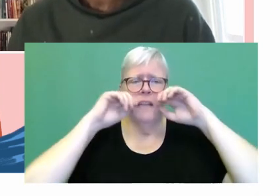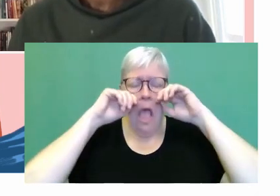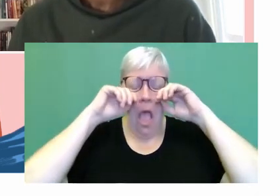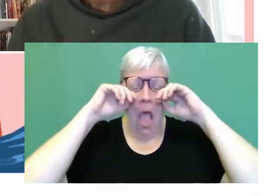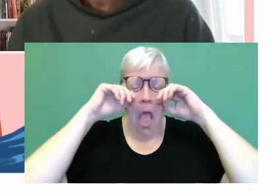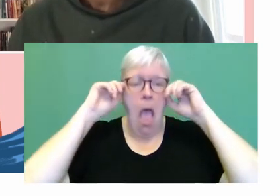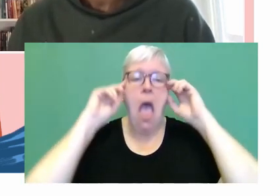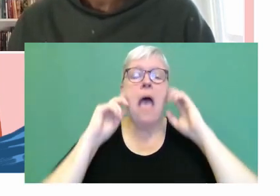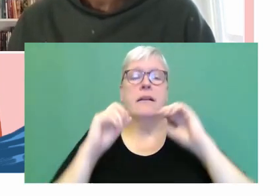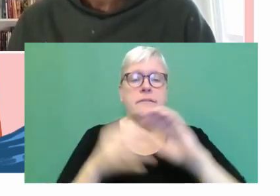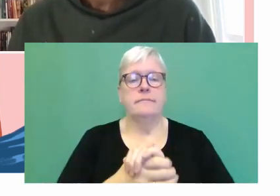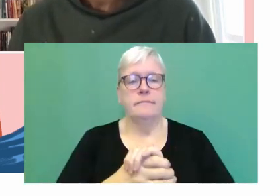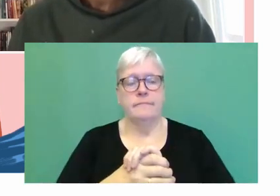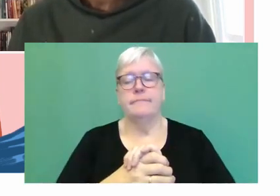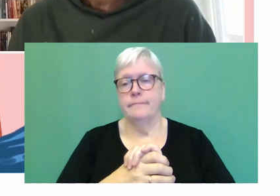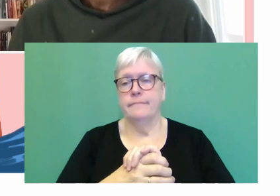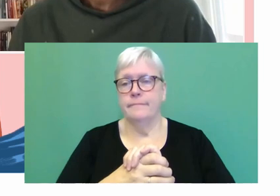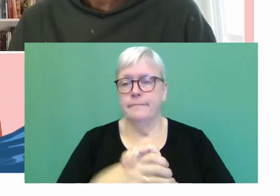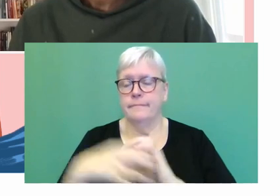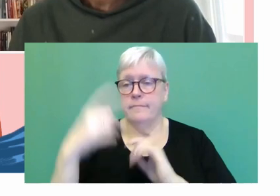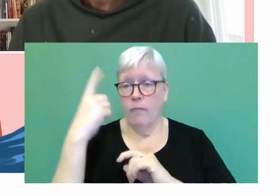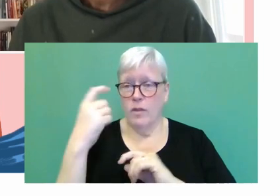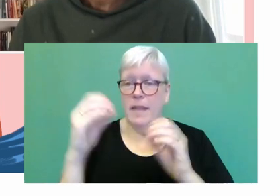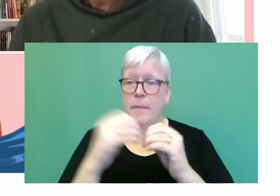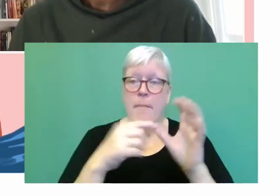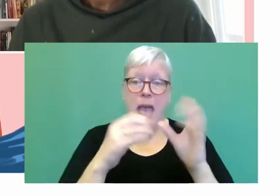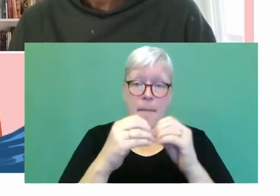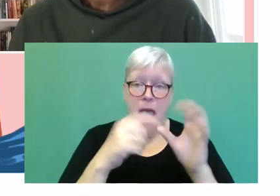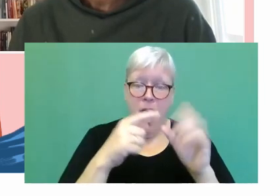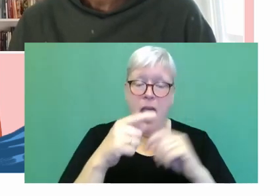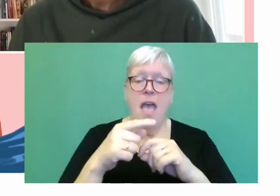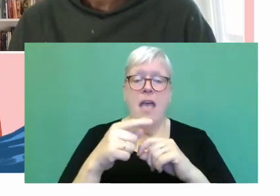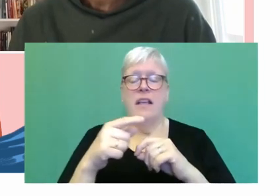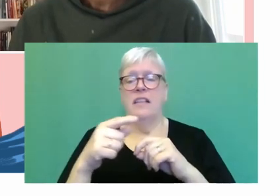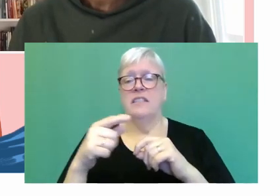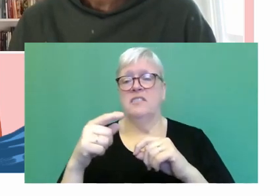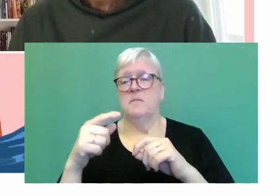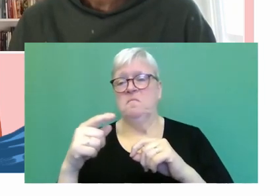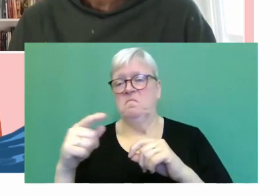Yeah, that possibly Baba's reticence about Lucy,